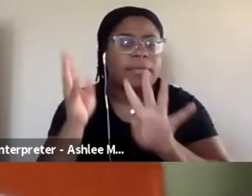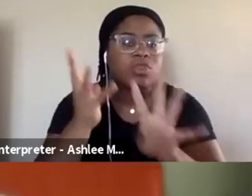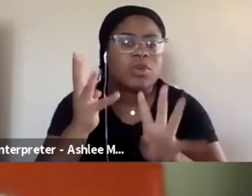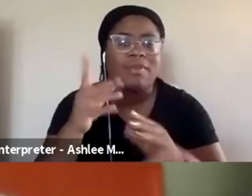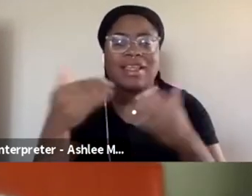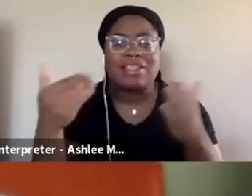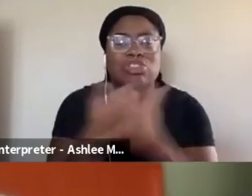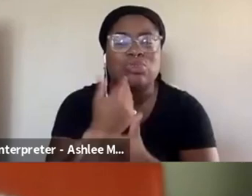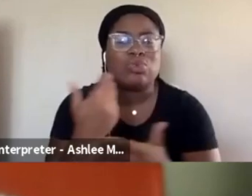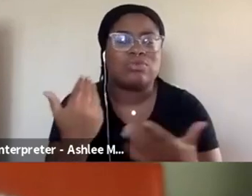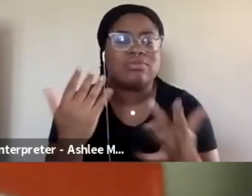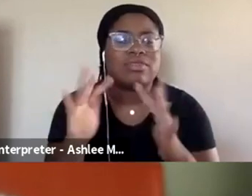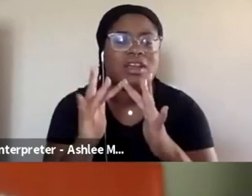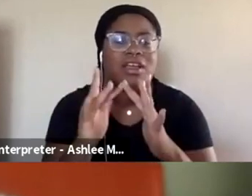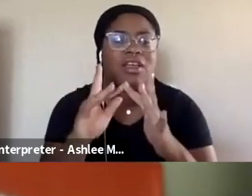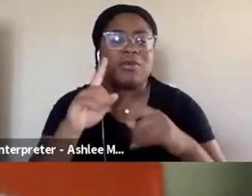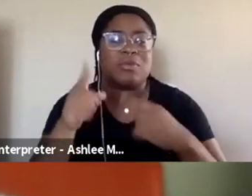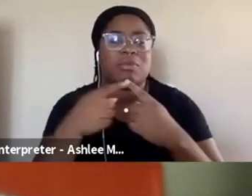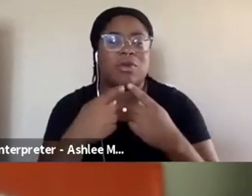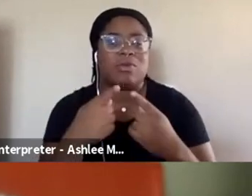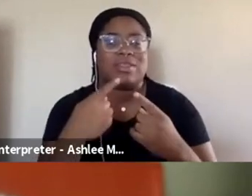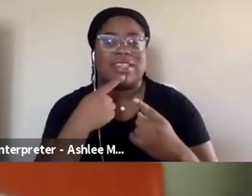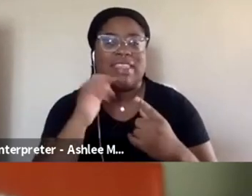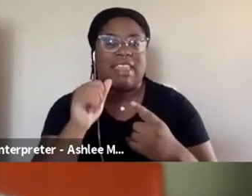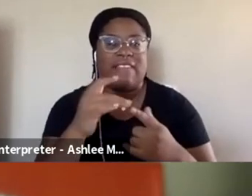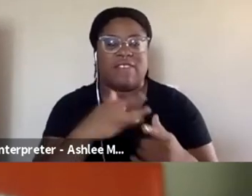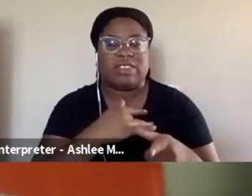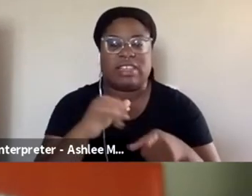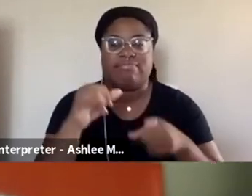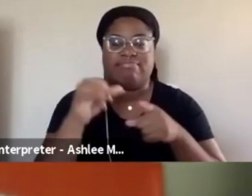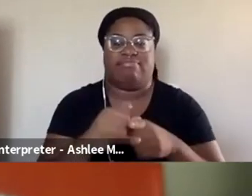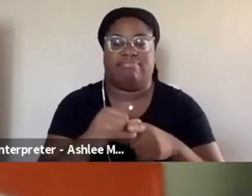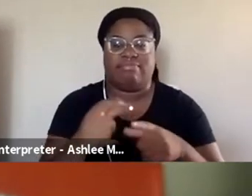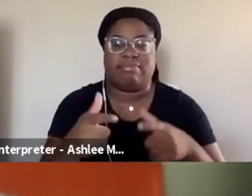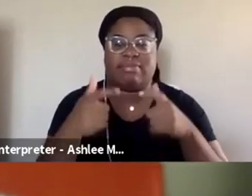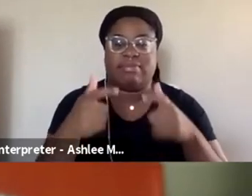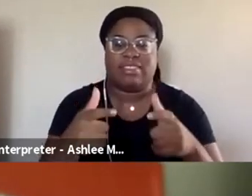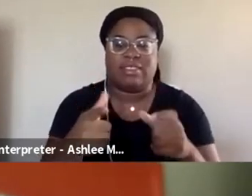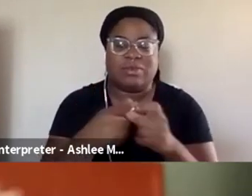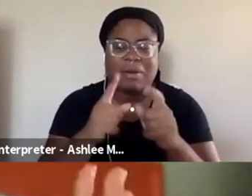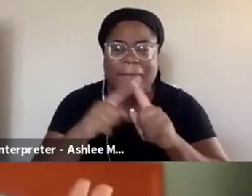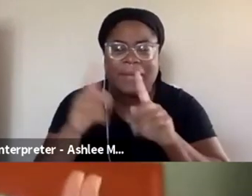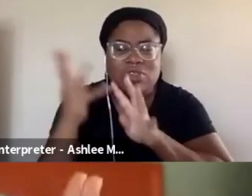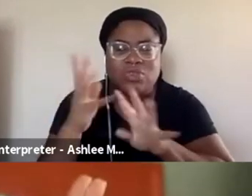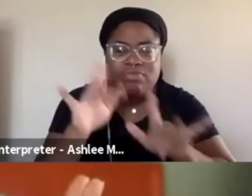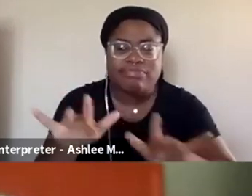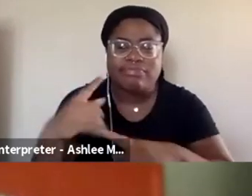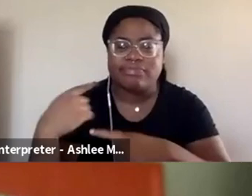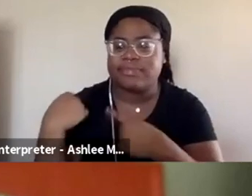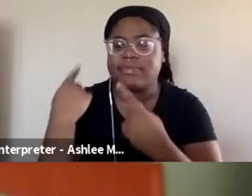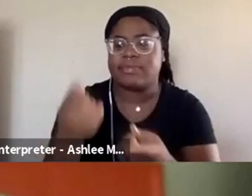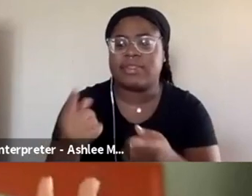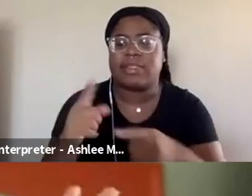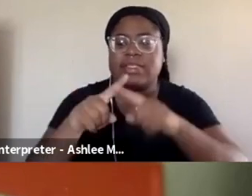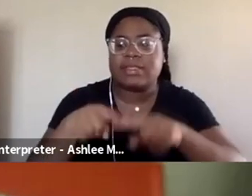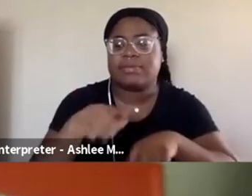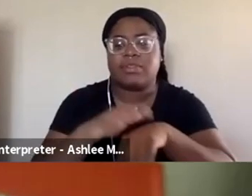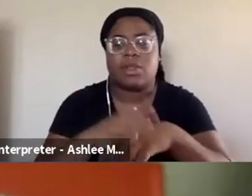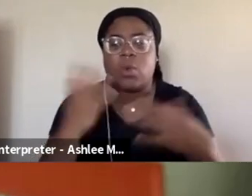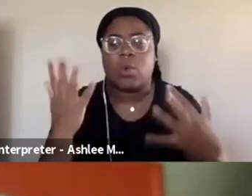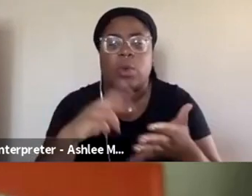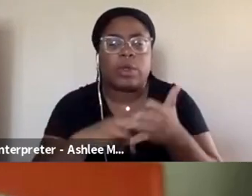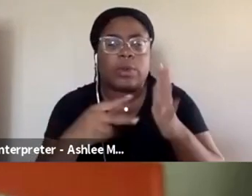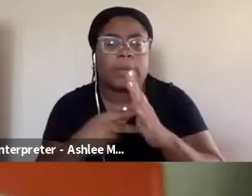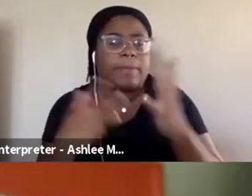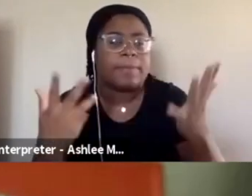feel like when we talk about new technologies, it's kind of a loaded term because like streaming has been around for a while, but so it depends on the scale of what you mean by